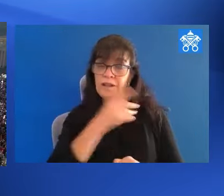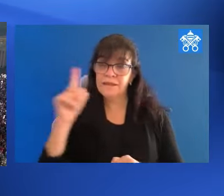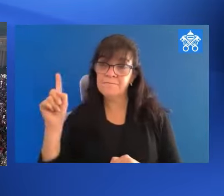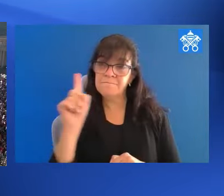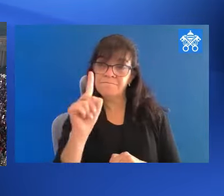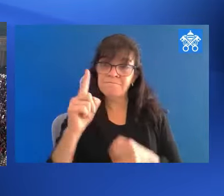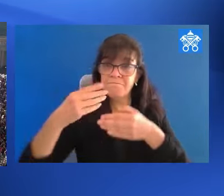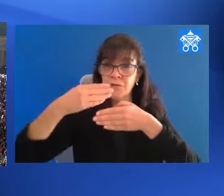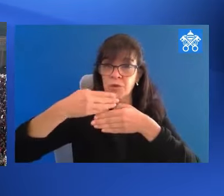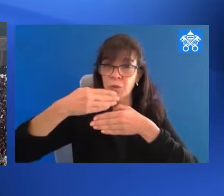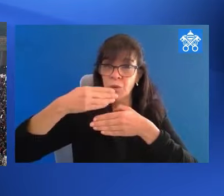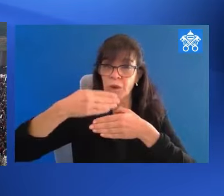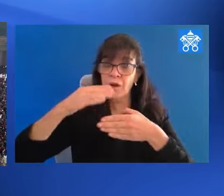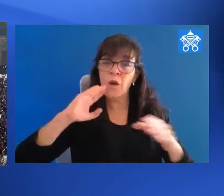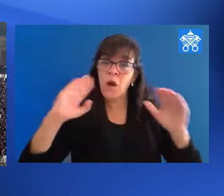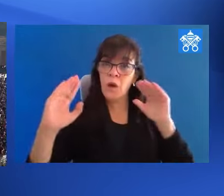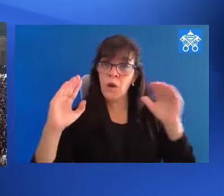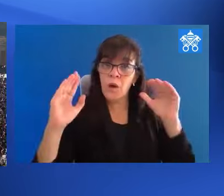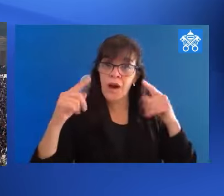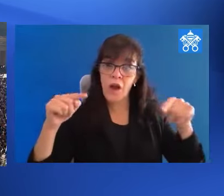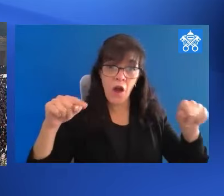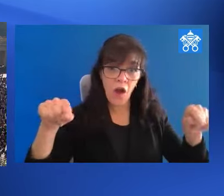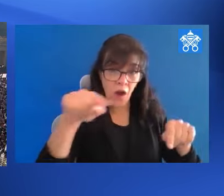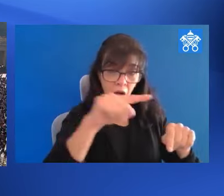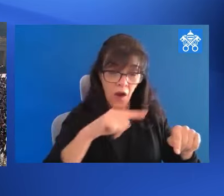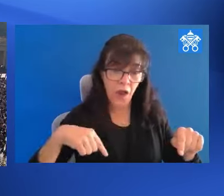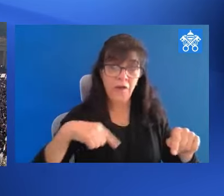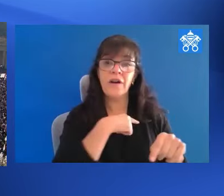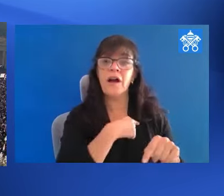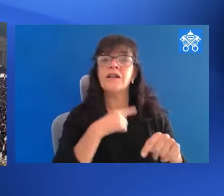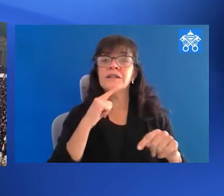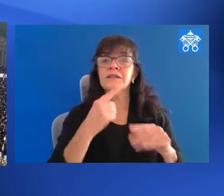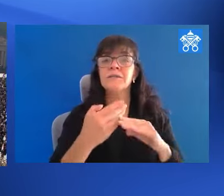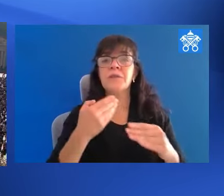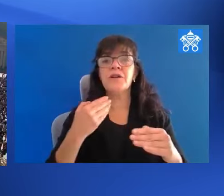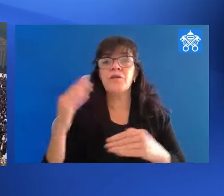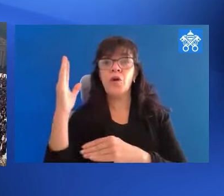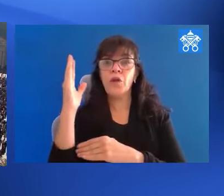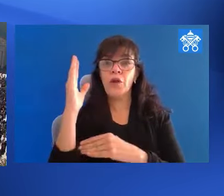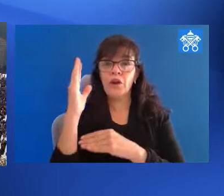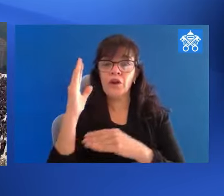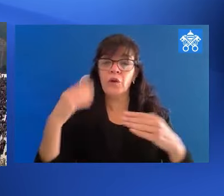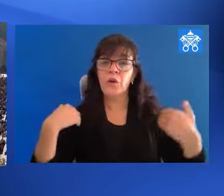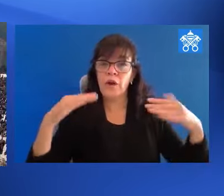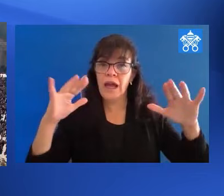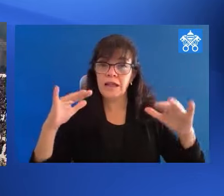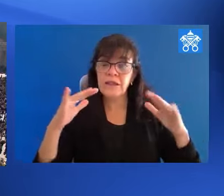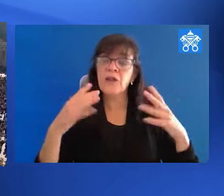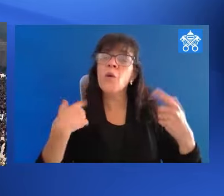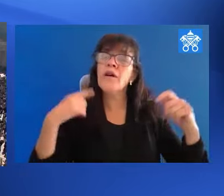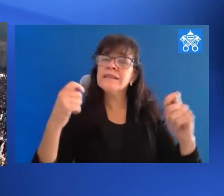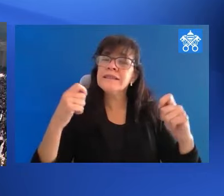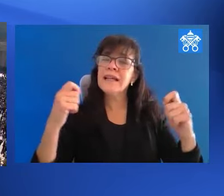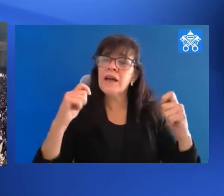Palace, and he will greet us before praying the traditional Angelus at noon, in which we commemorate the conception of